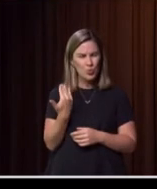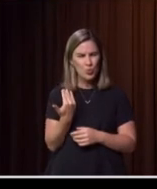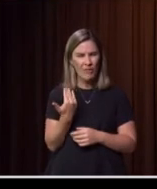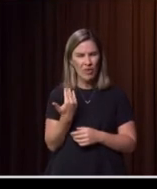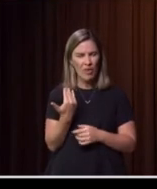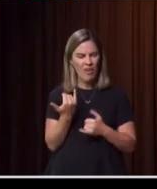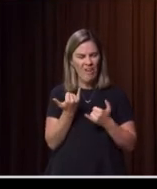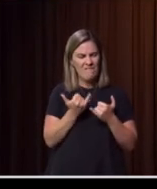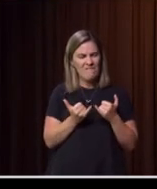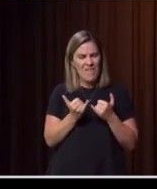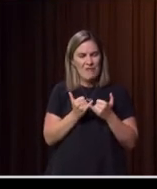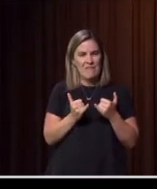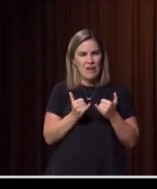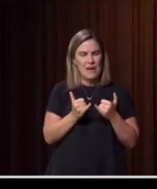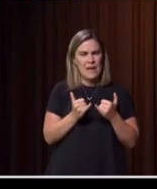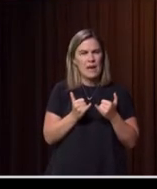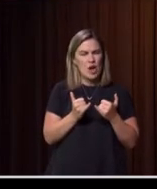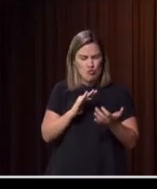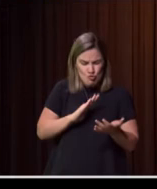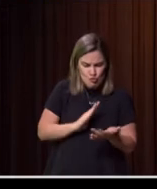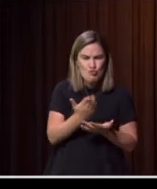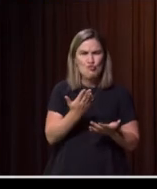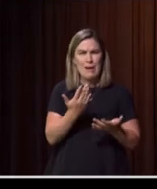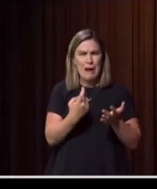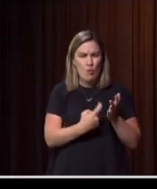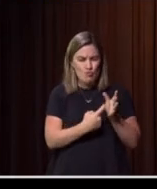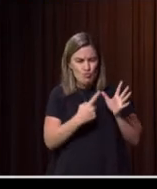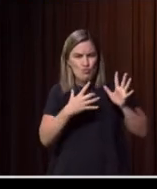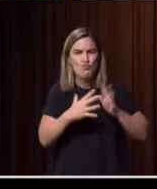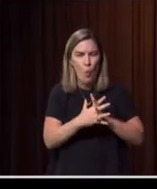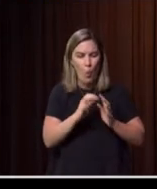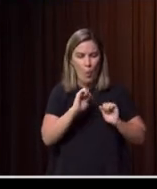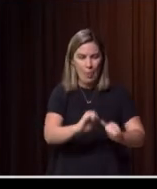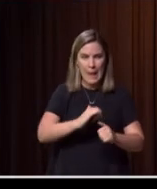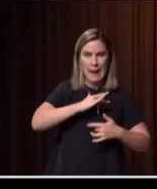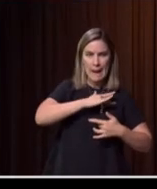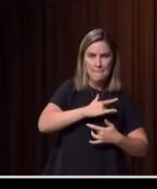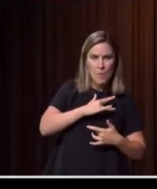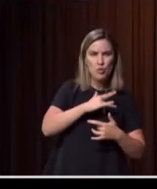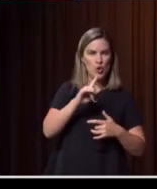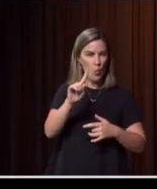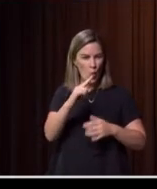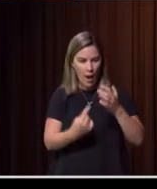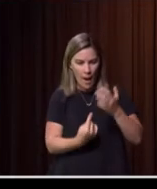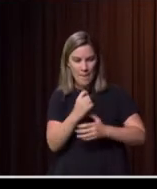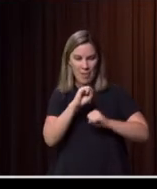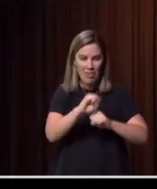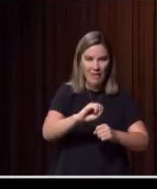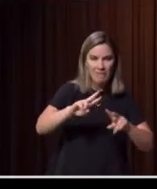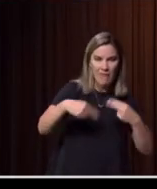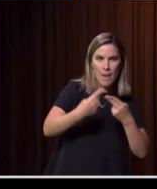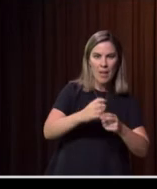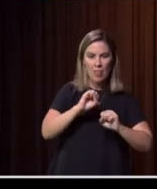of kids and their ability to share what they're thinking and how they're feeling and what happened to them or what happened to their family, what happened to their community,